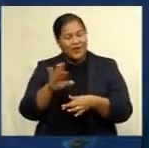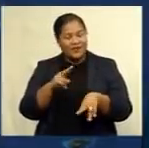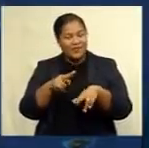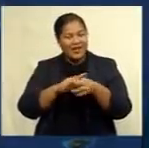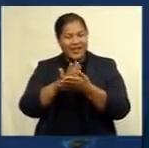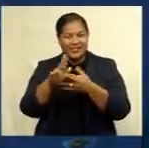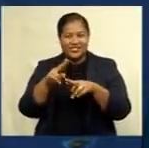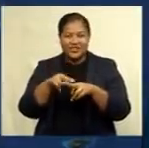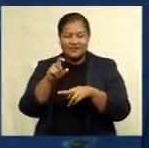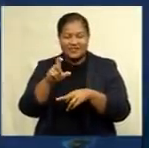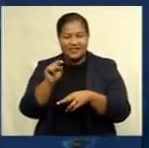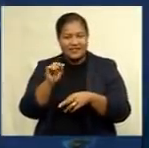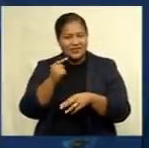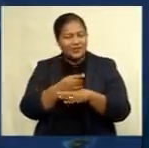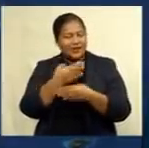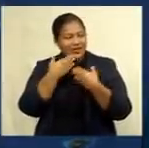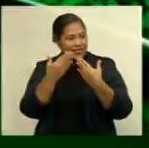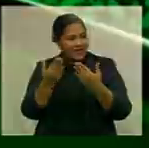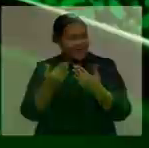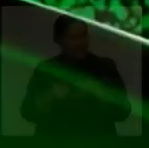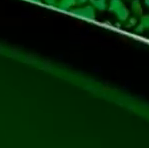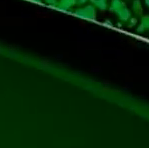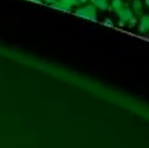HFC Bank for this week. Thank you.